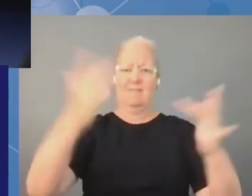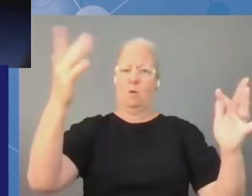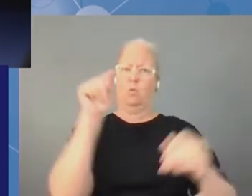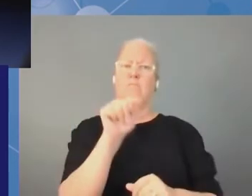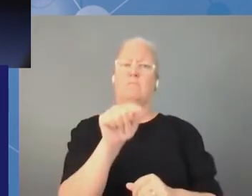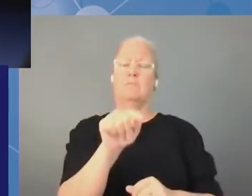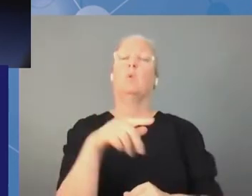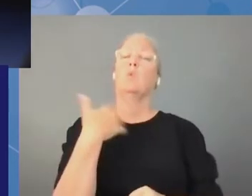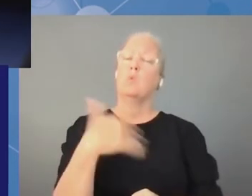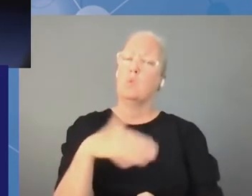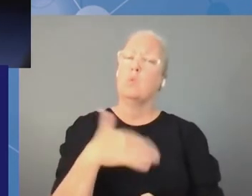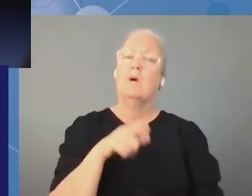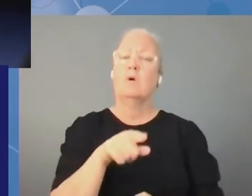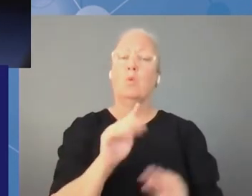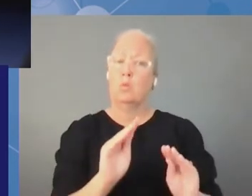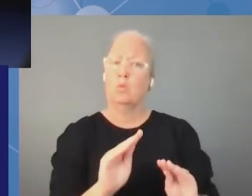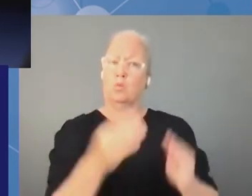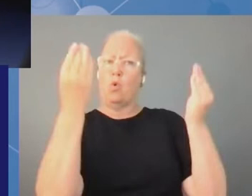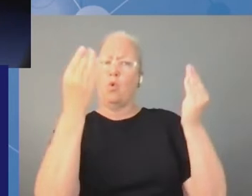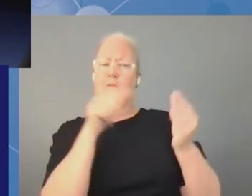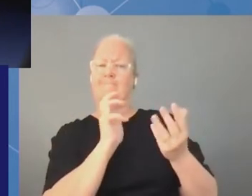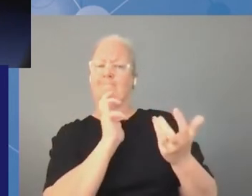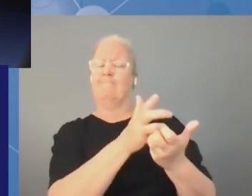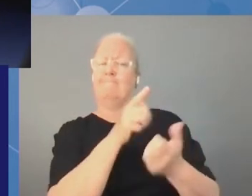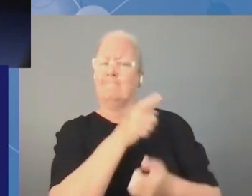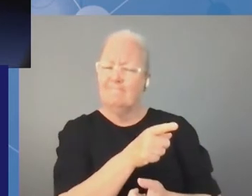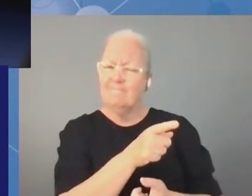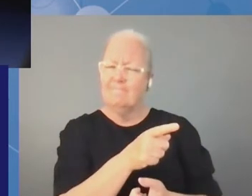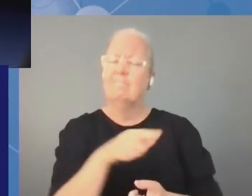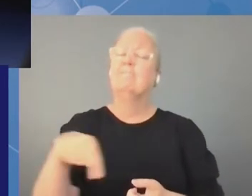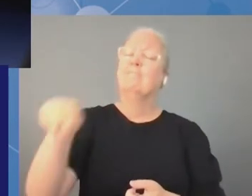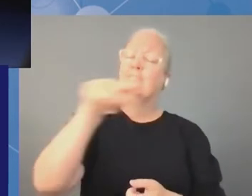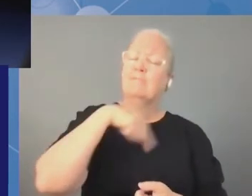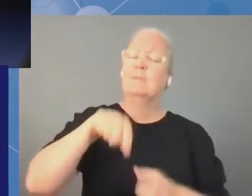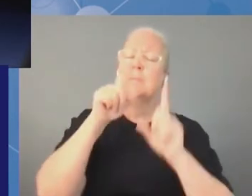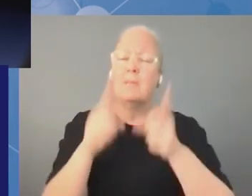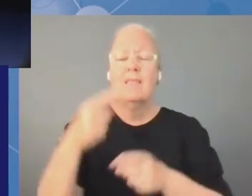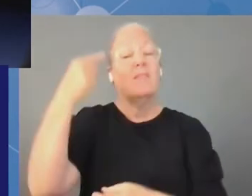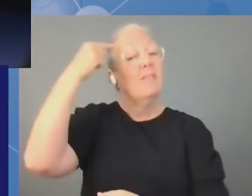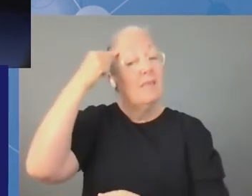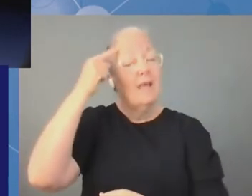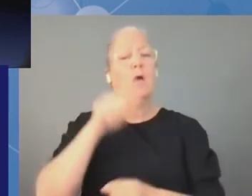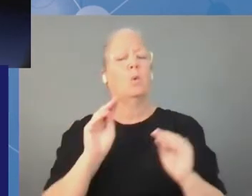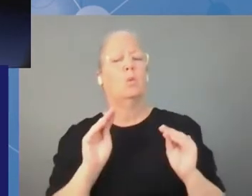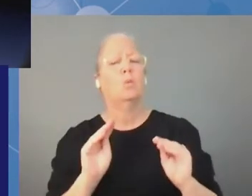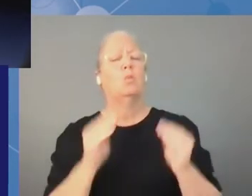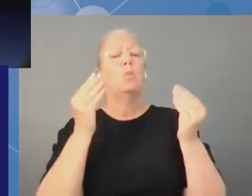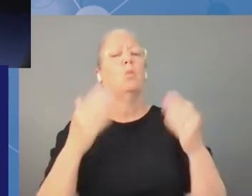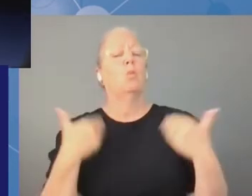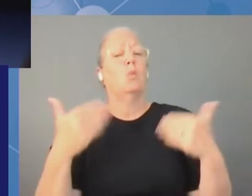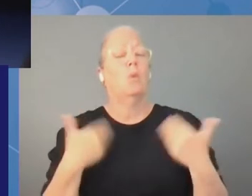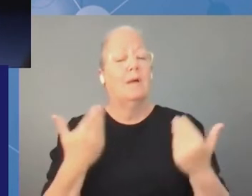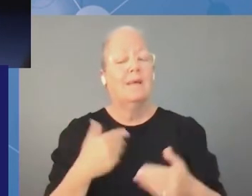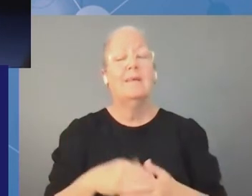younger generation in particular and so we need to think about the young people who suffer because of the lack of